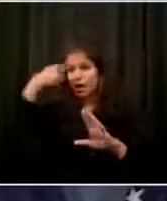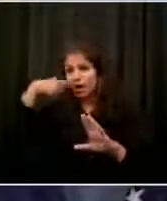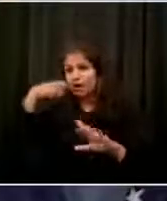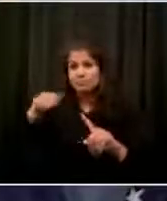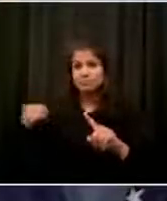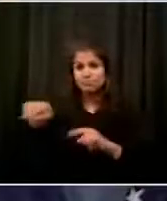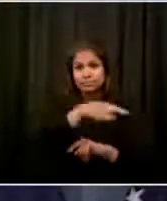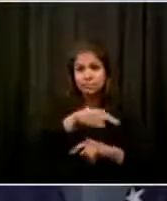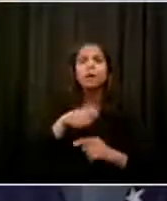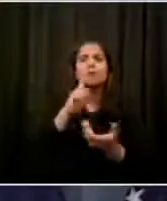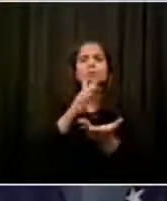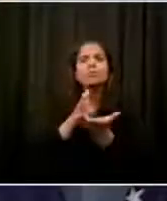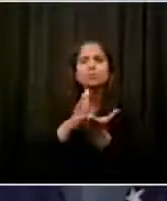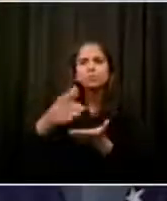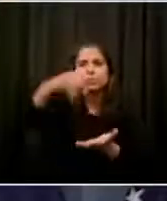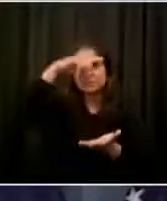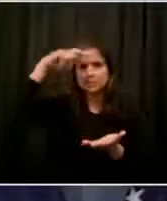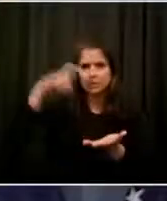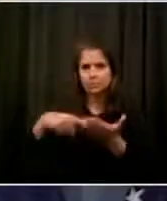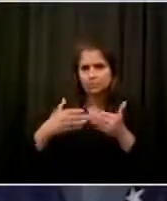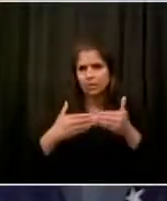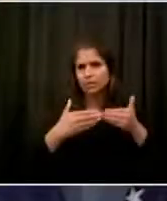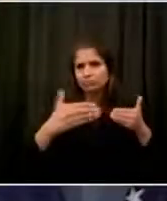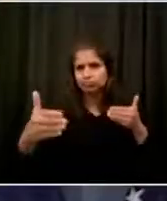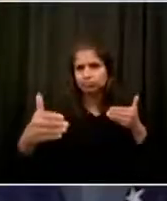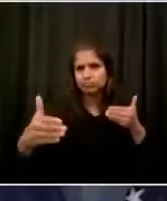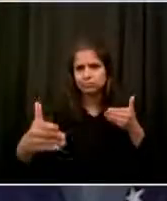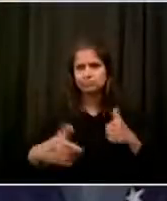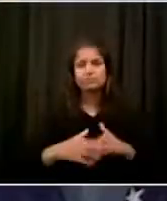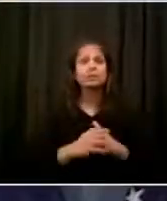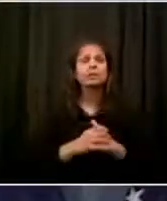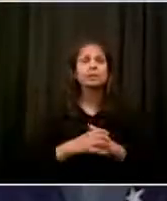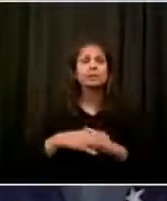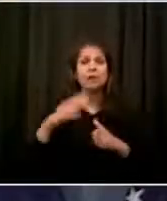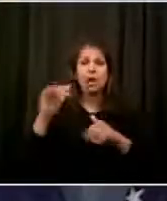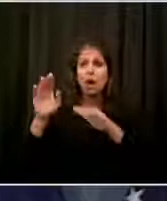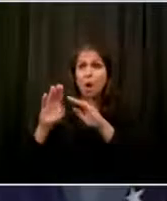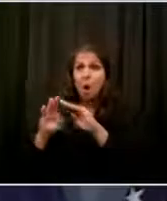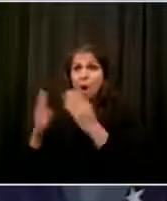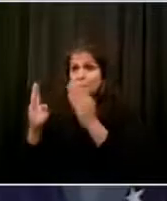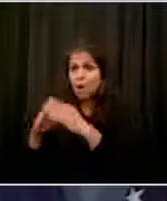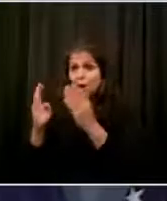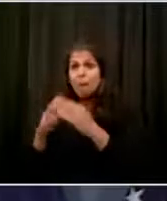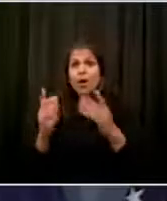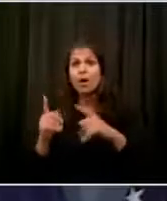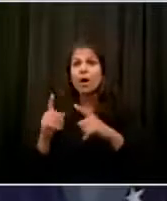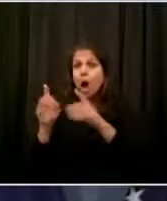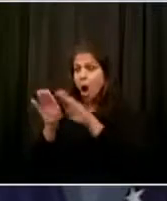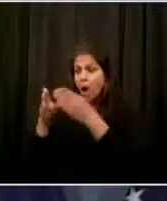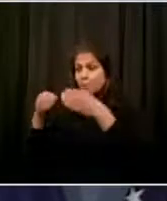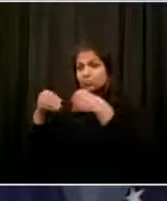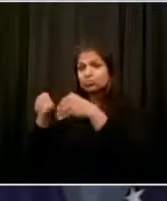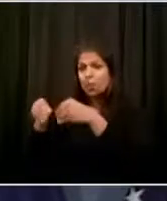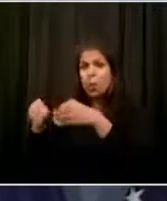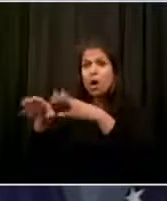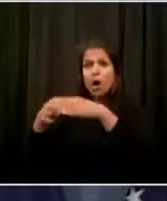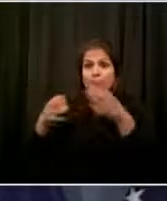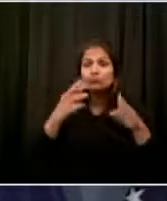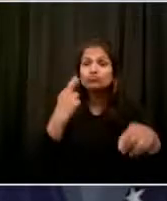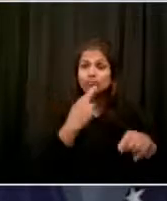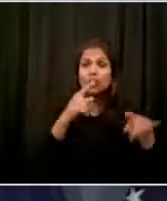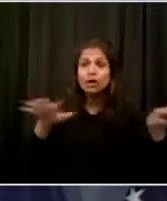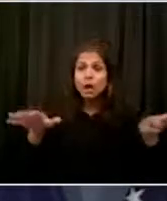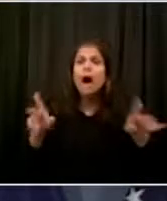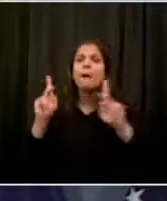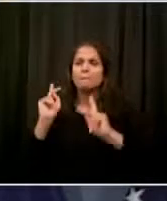build the contract tracing bigger and bigger and bigger. But, look, if we can get there over the next few months, I would consider that a real victory. If we could get